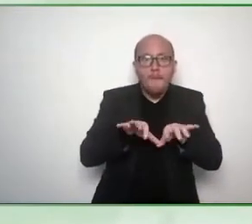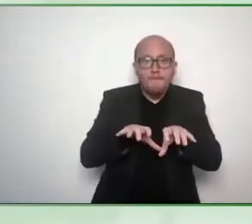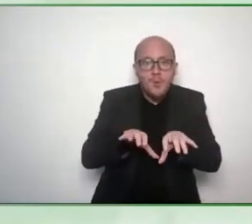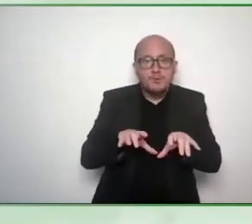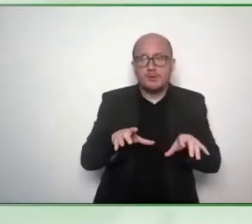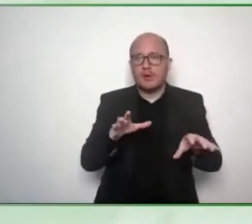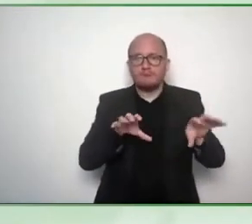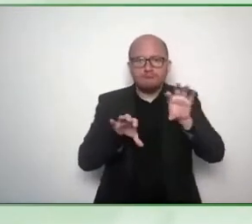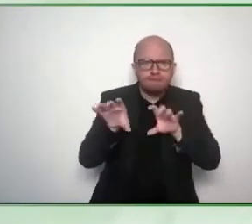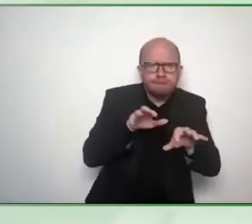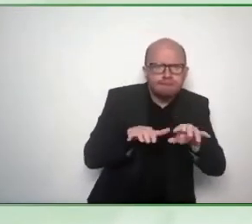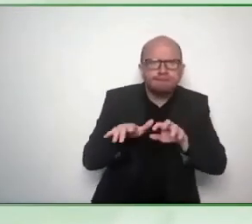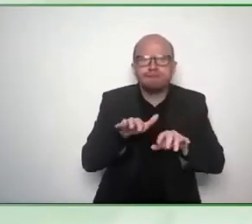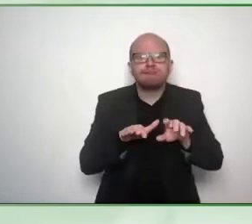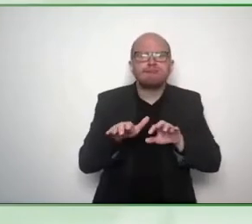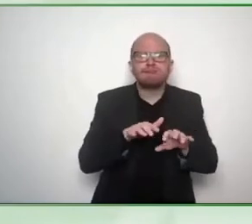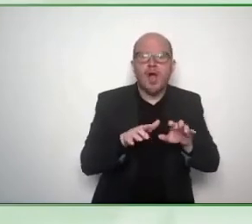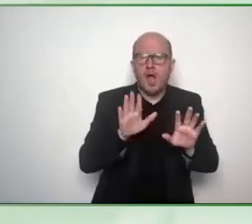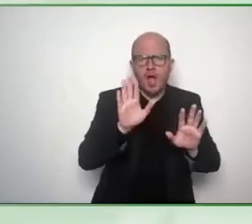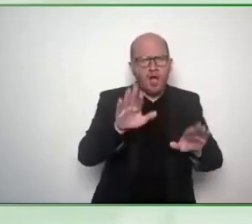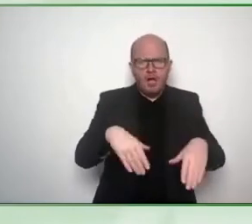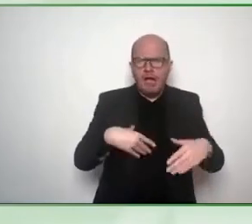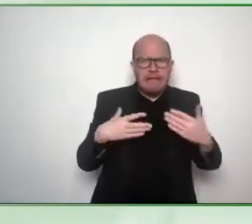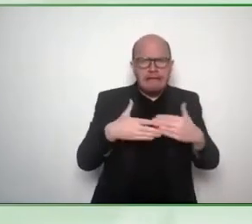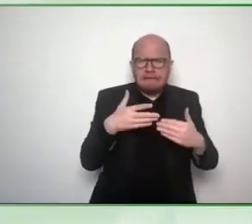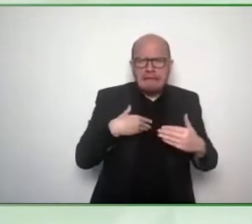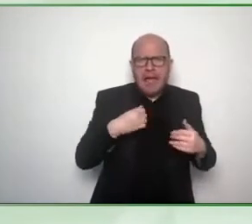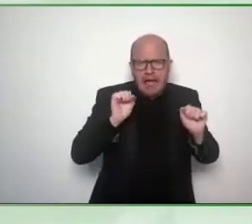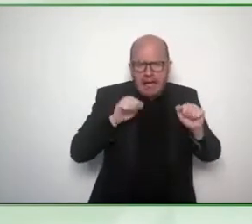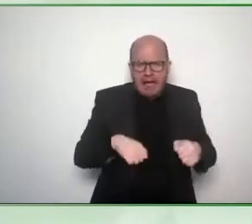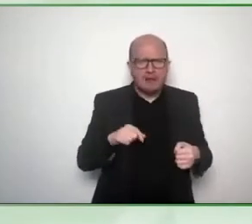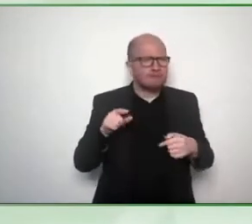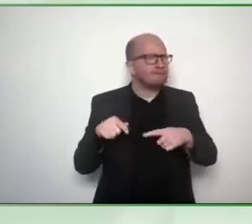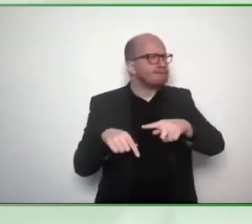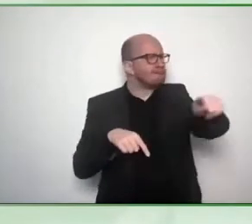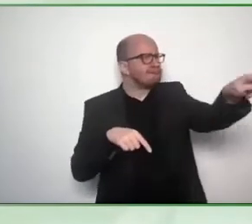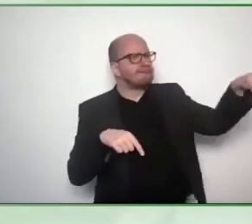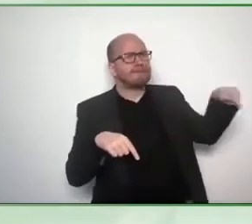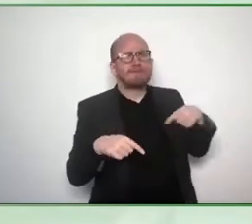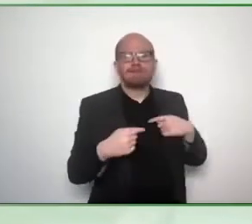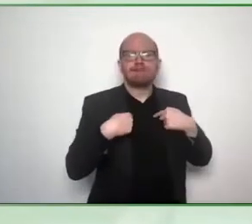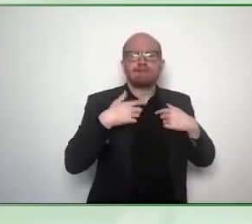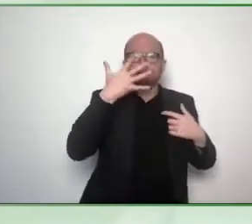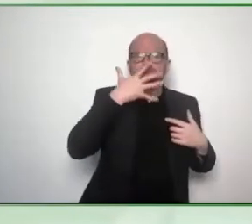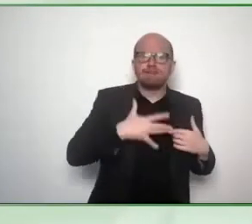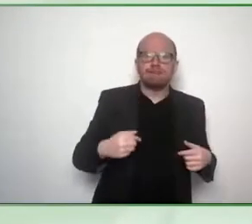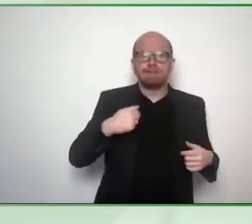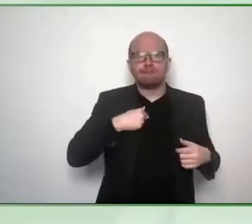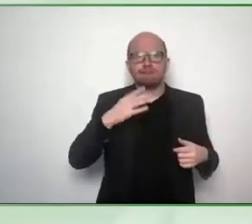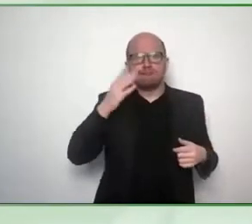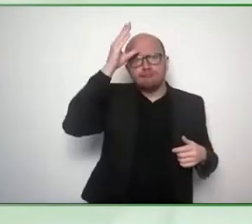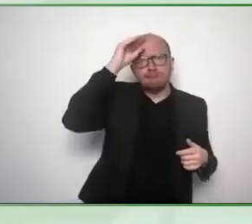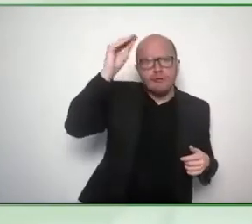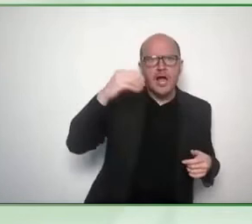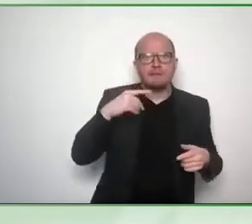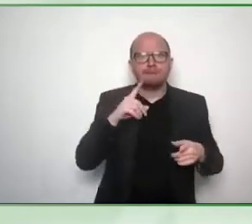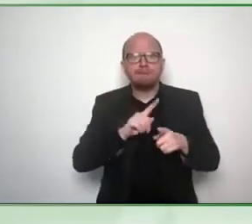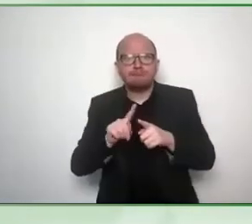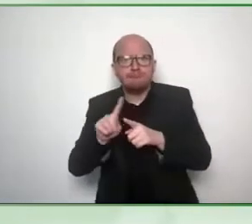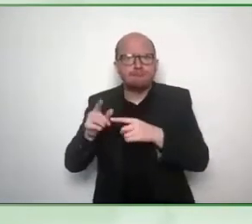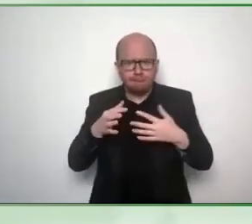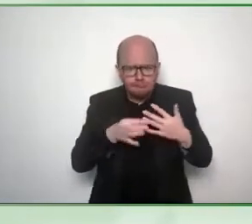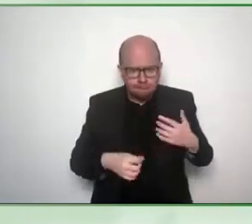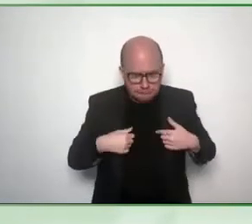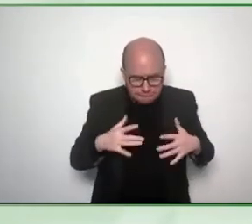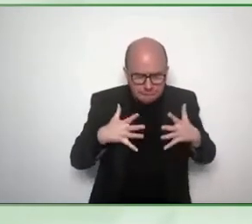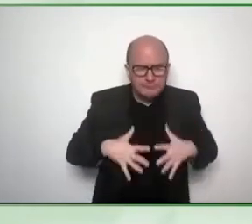you're not going to come up with anything truly innovative because you're not able to take advantage of the diverse viewpoints that exist in the